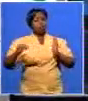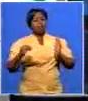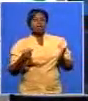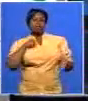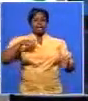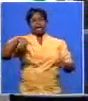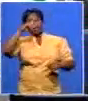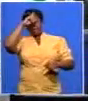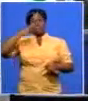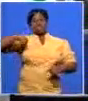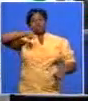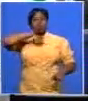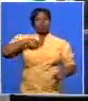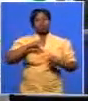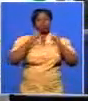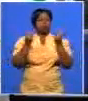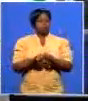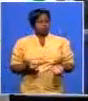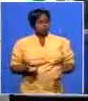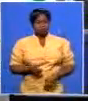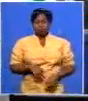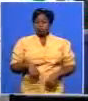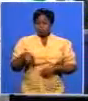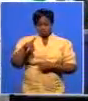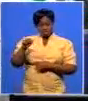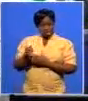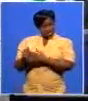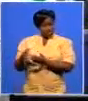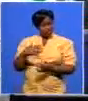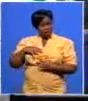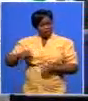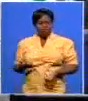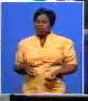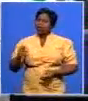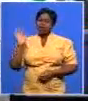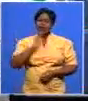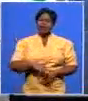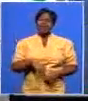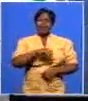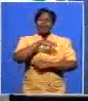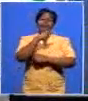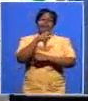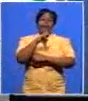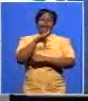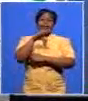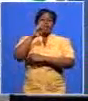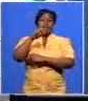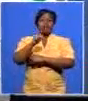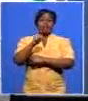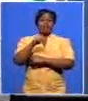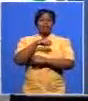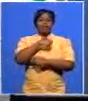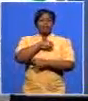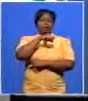you plagiarizing absolutely not we have many icons and heroes helen suzman was a wonderful strong